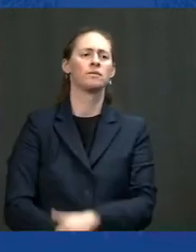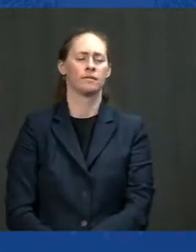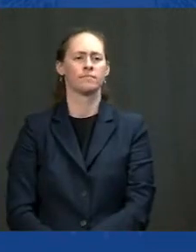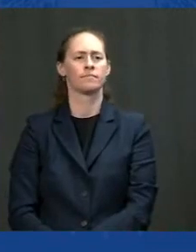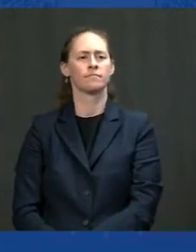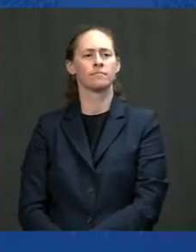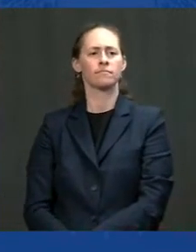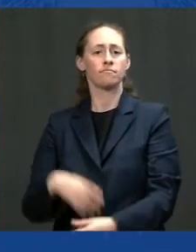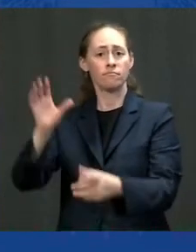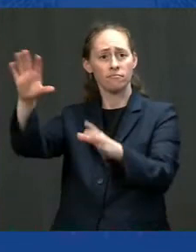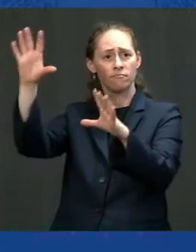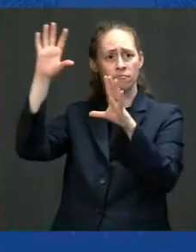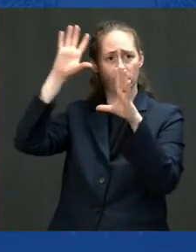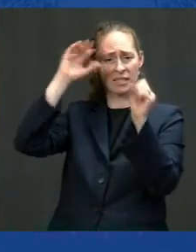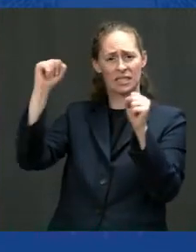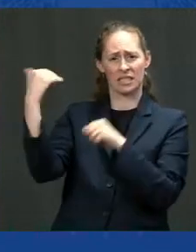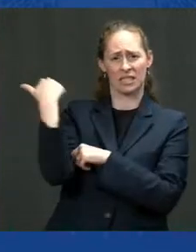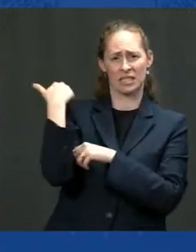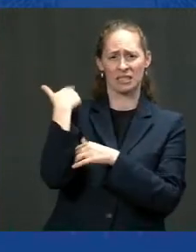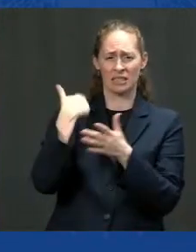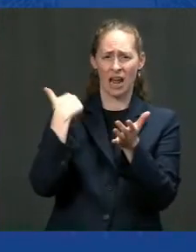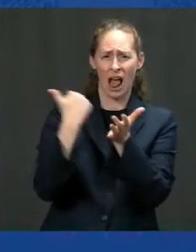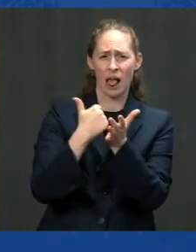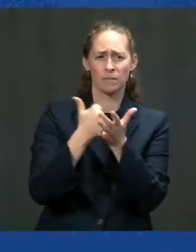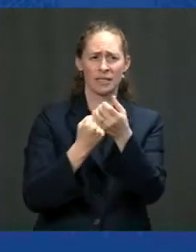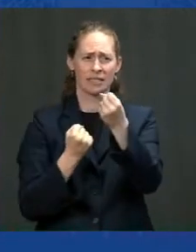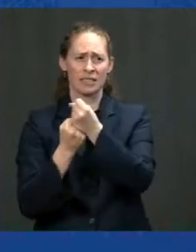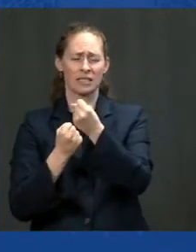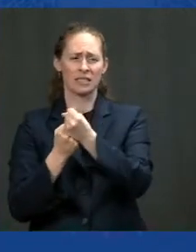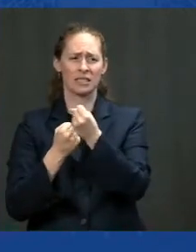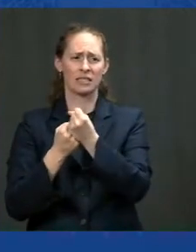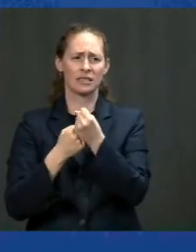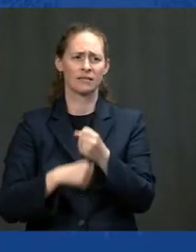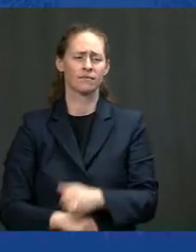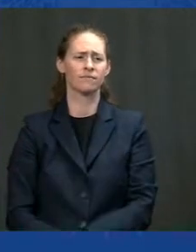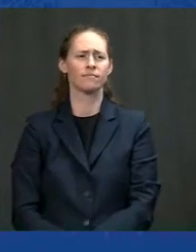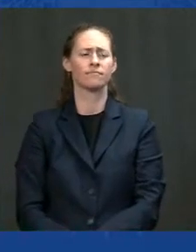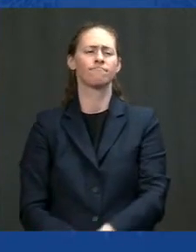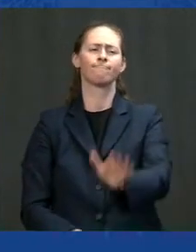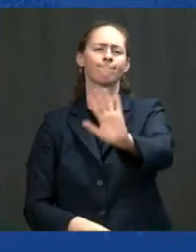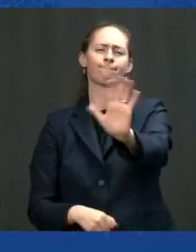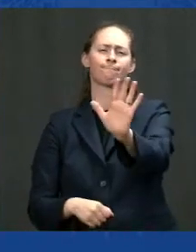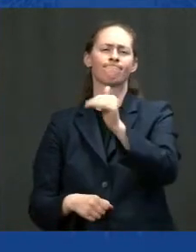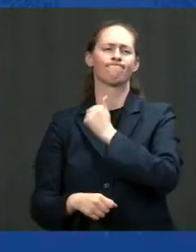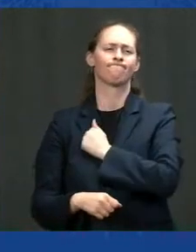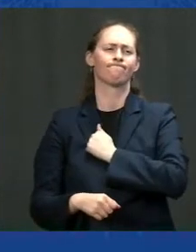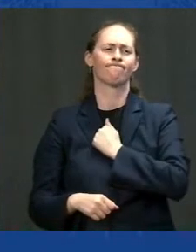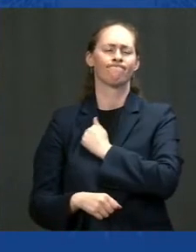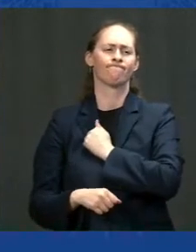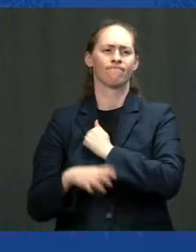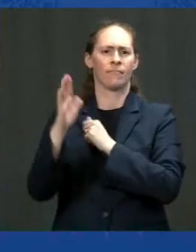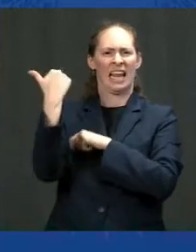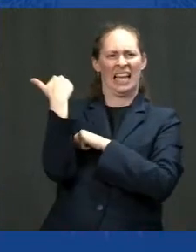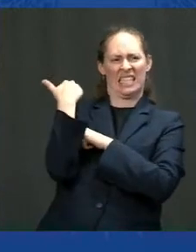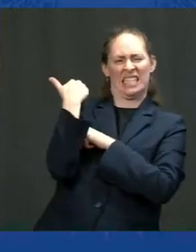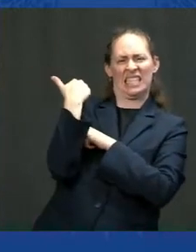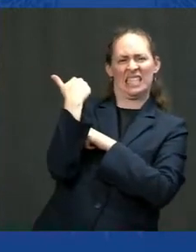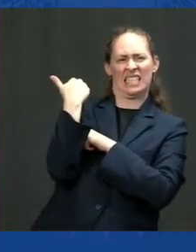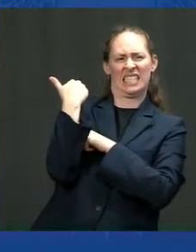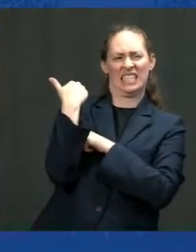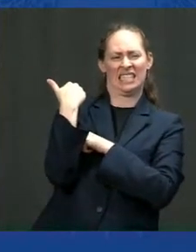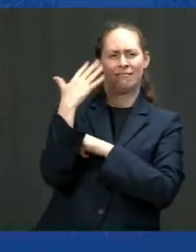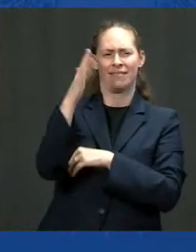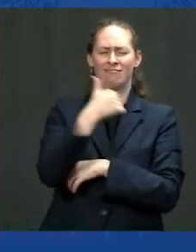that piece. Then President Trump, excuse me, Freudian slip. That was the last President he caused. Anyway, that was